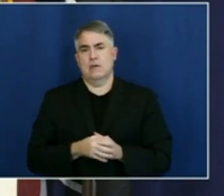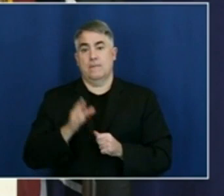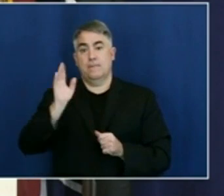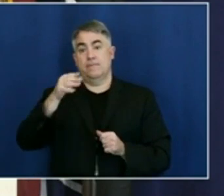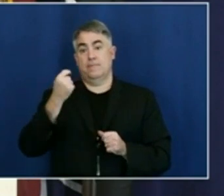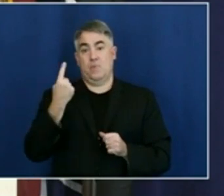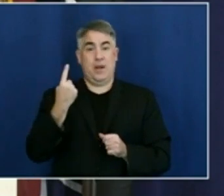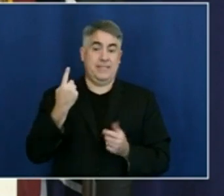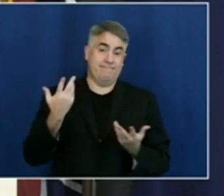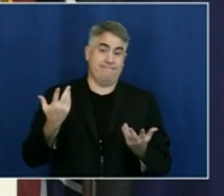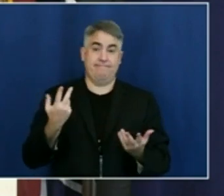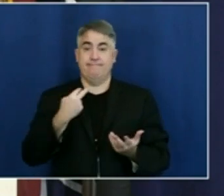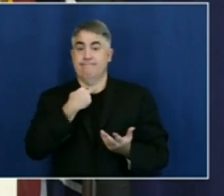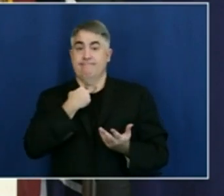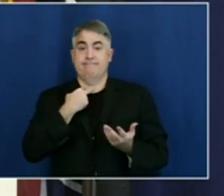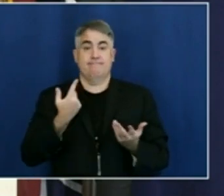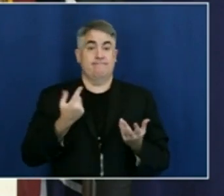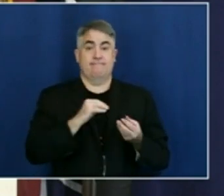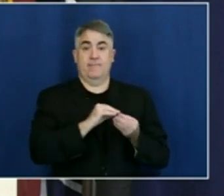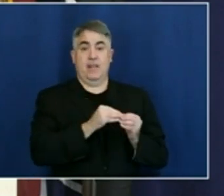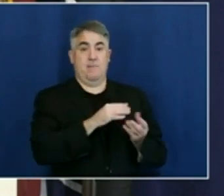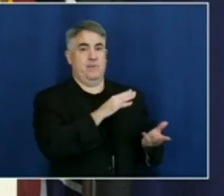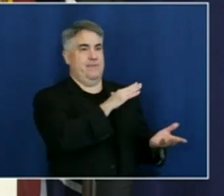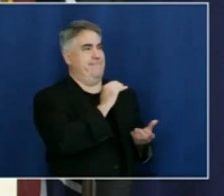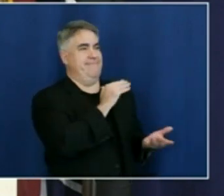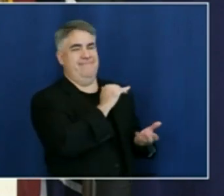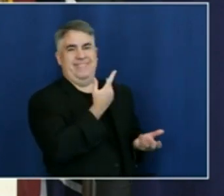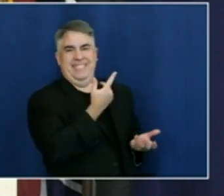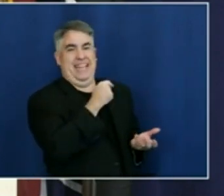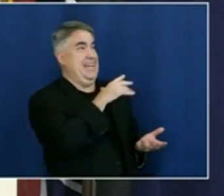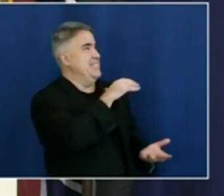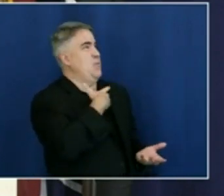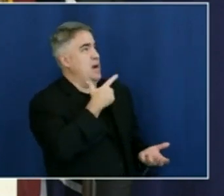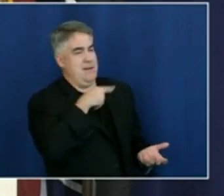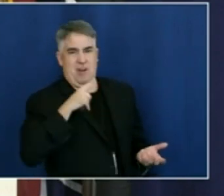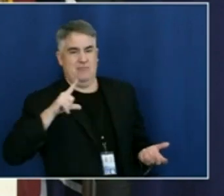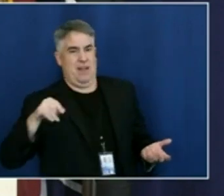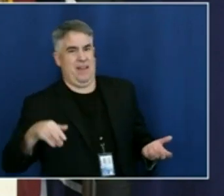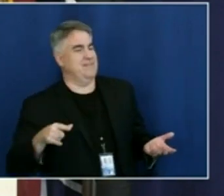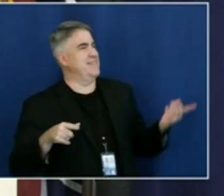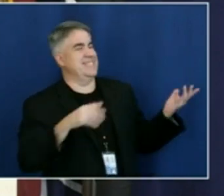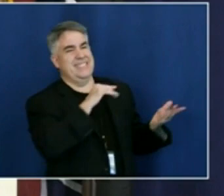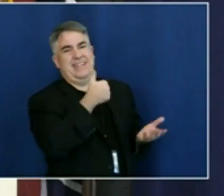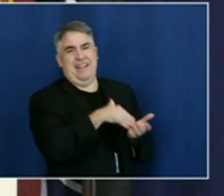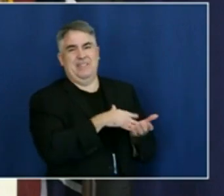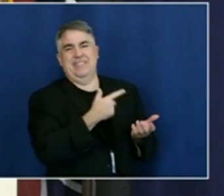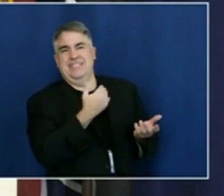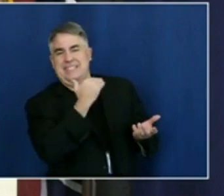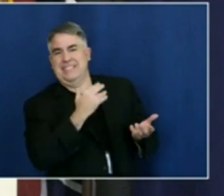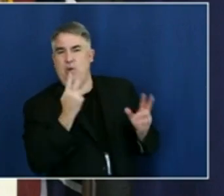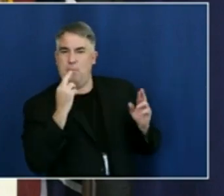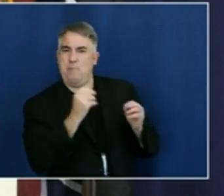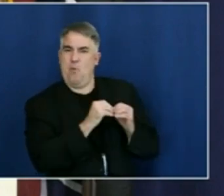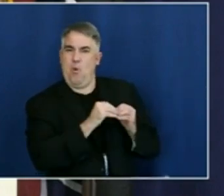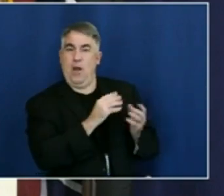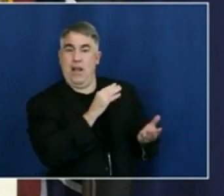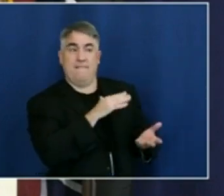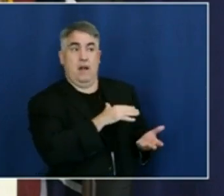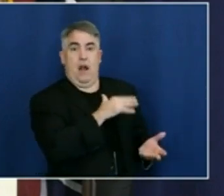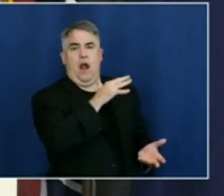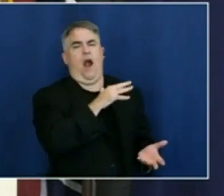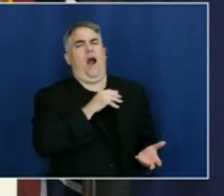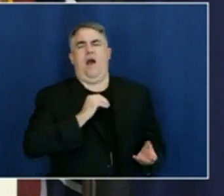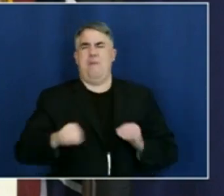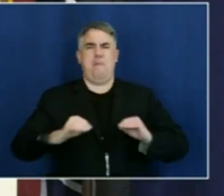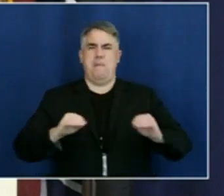vaccines. And we hope that that increases very soon. And when it does increase, uh, we are well positioned to be able to immediately ramp up the,